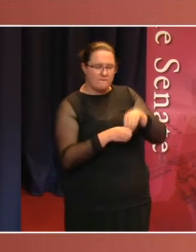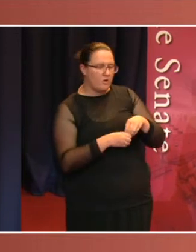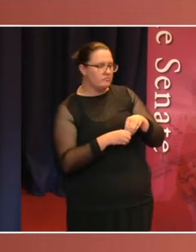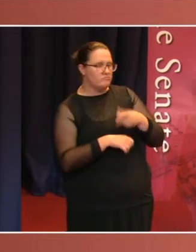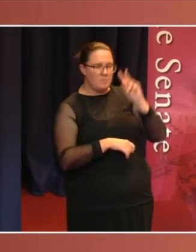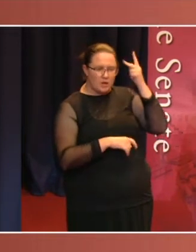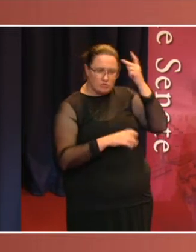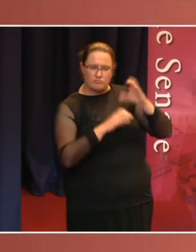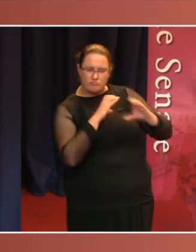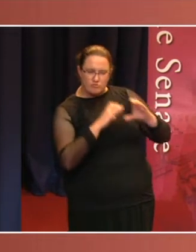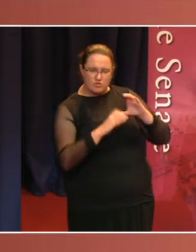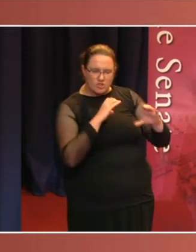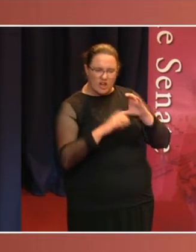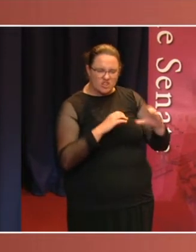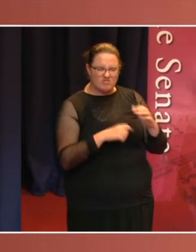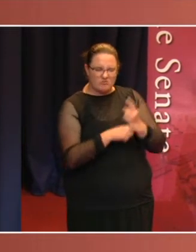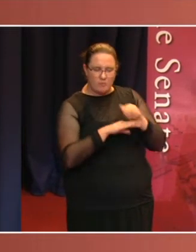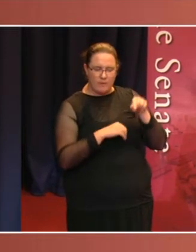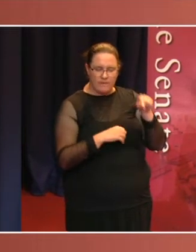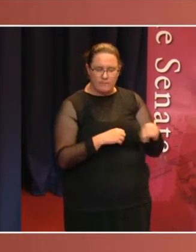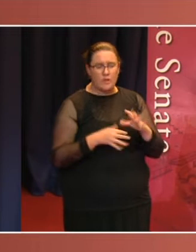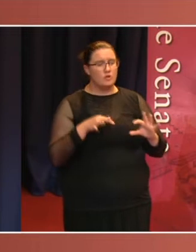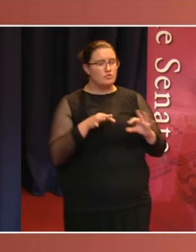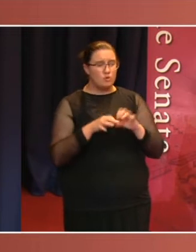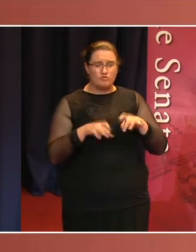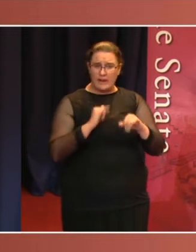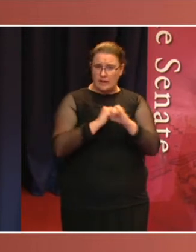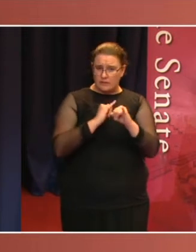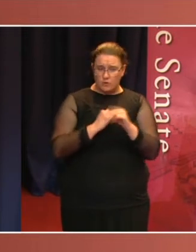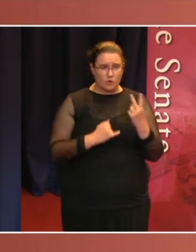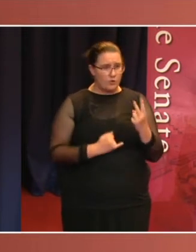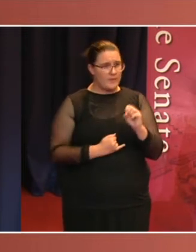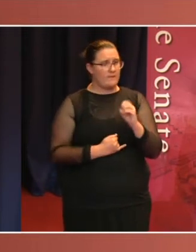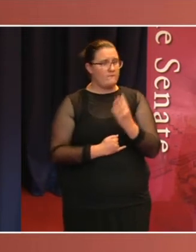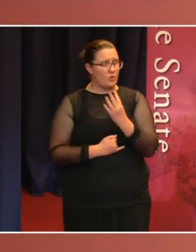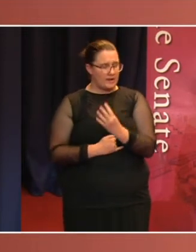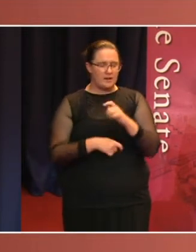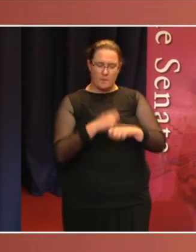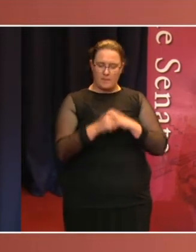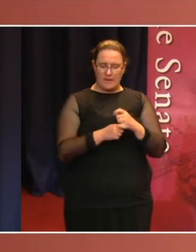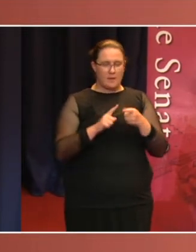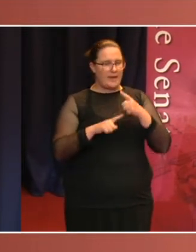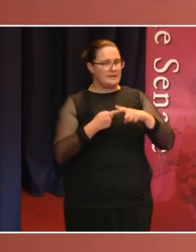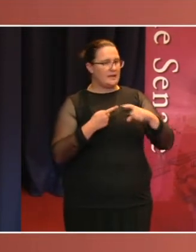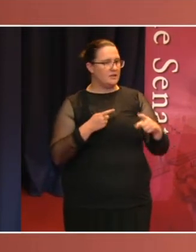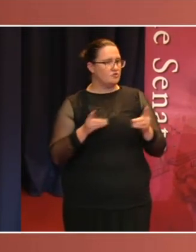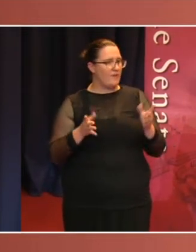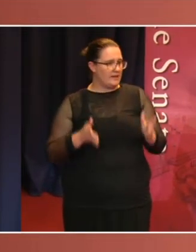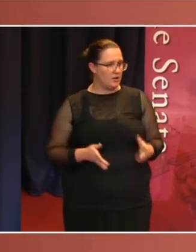joined the Australia Institute in 2014 and was appointed Executive Director in 2015.